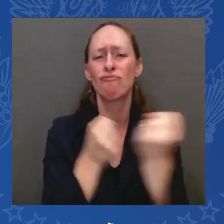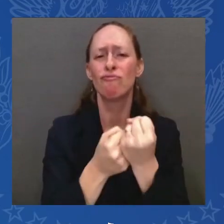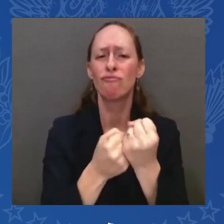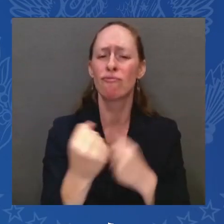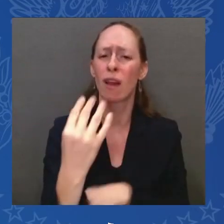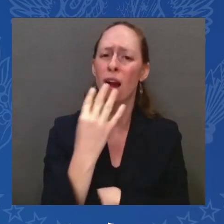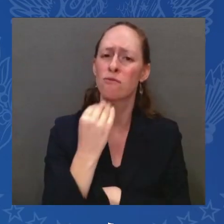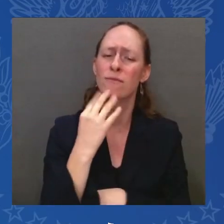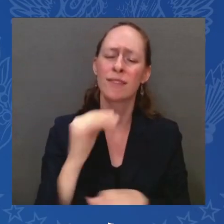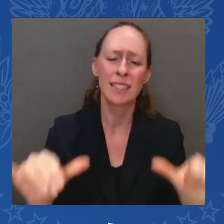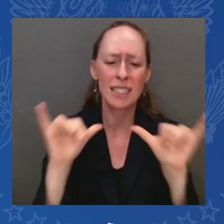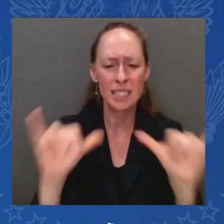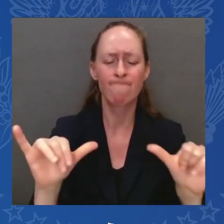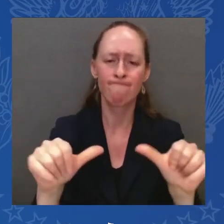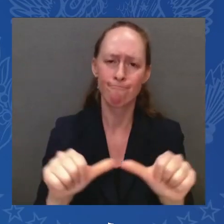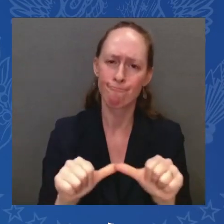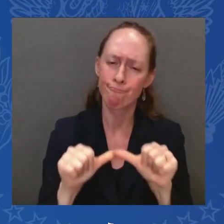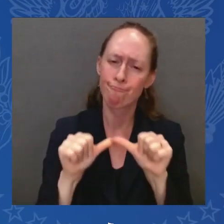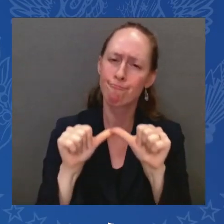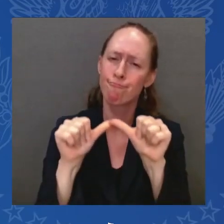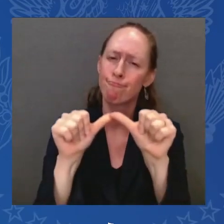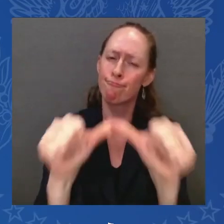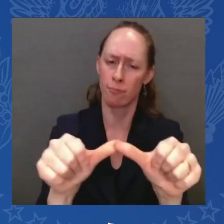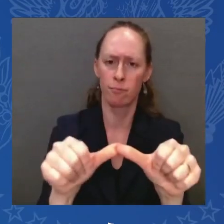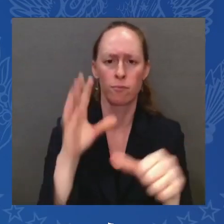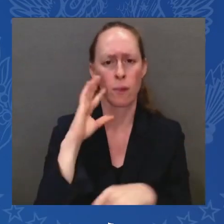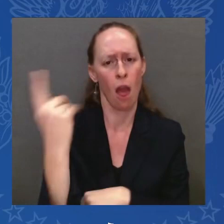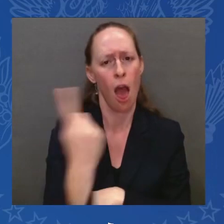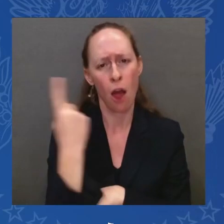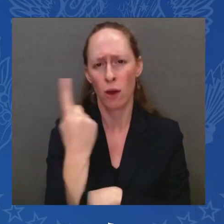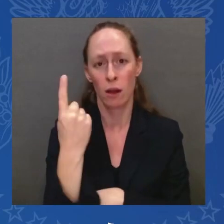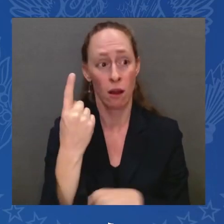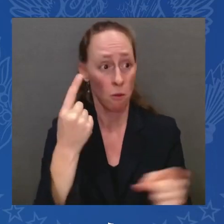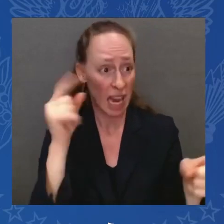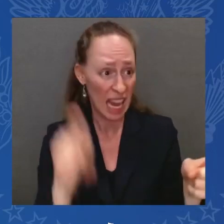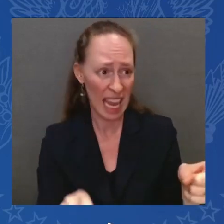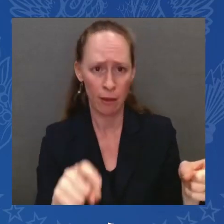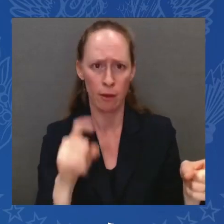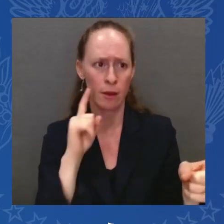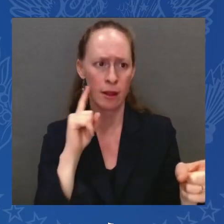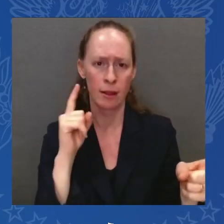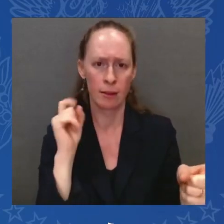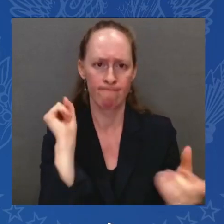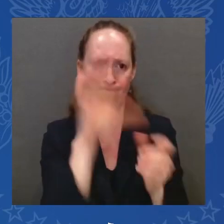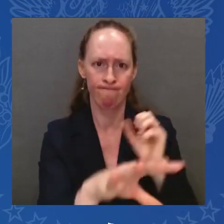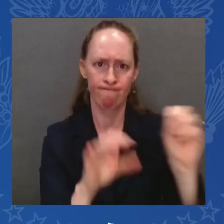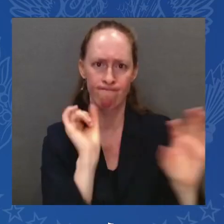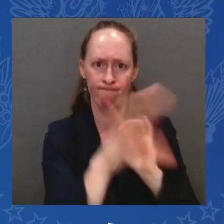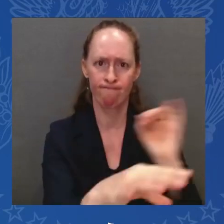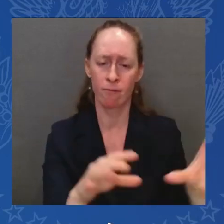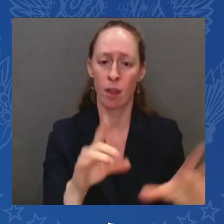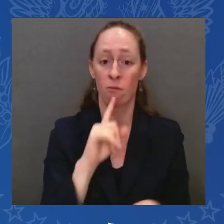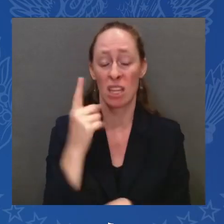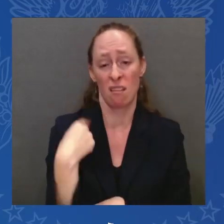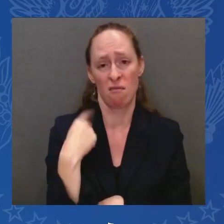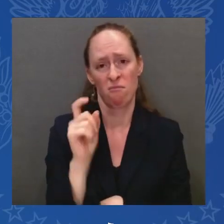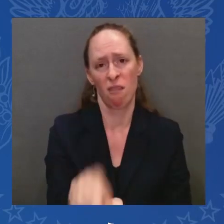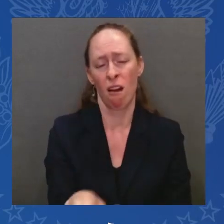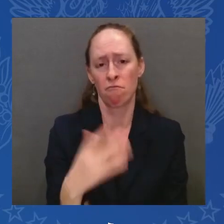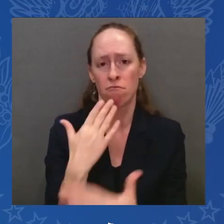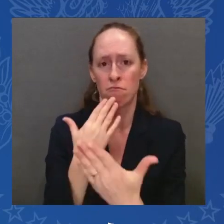has what it needs to defend itself. We are grateful for their leadership and support for Israel at this